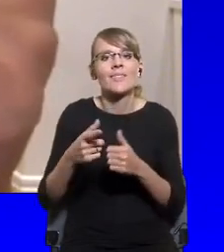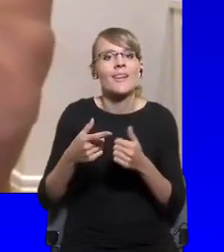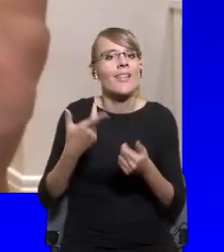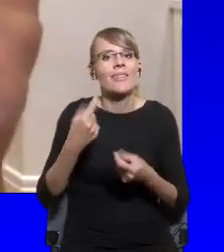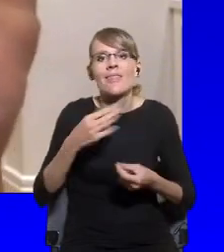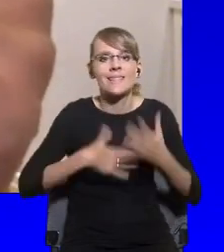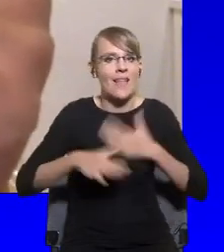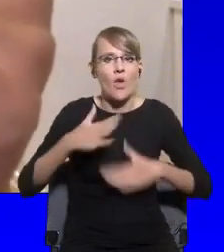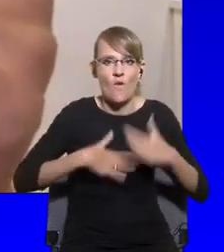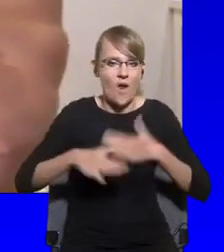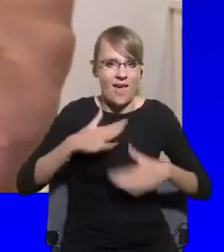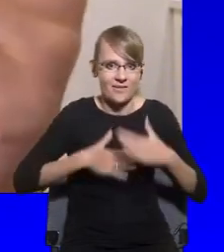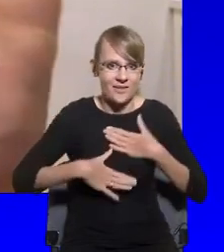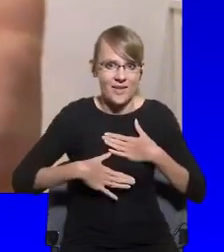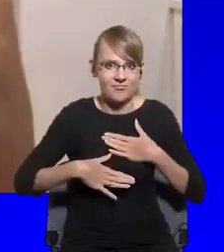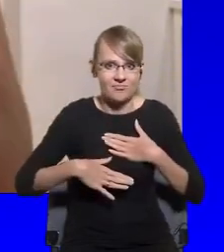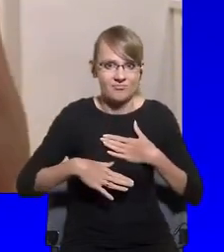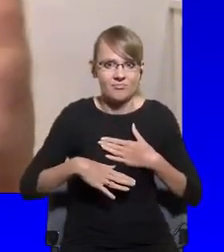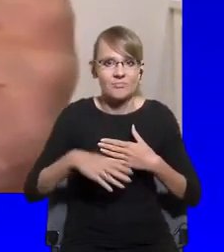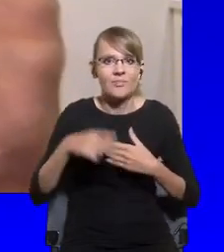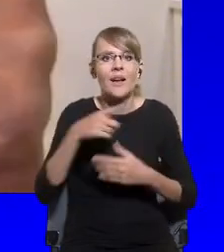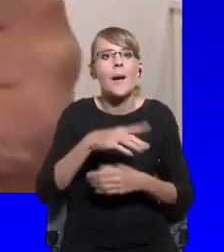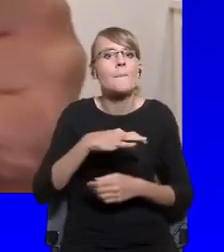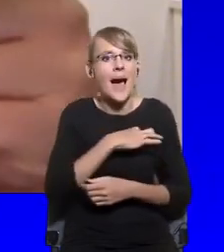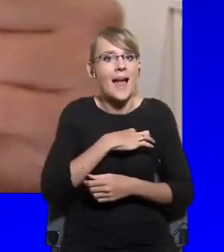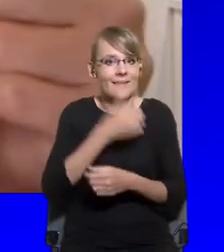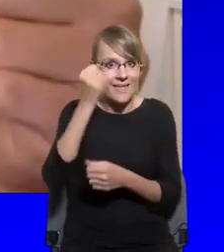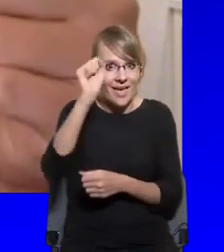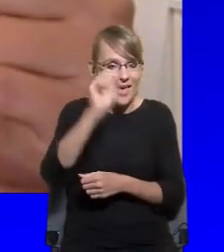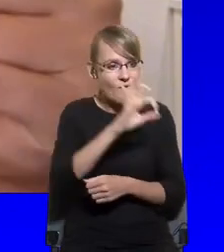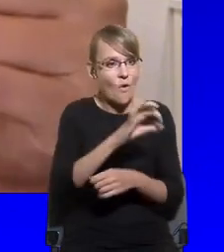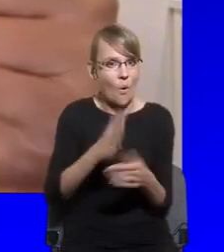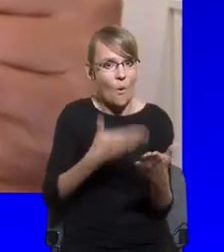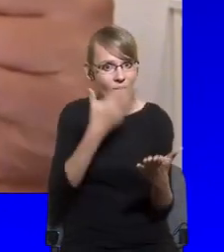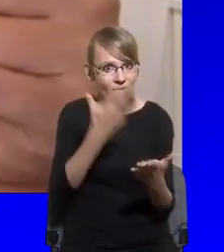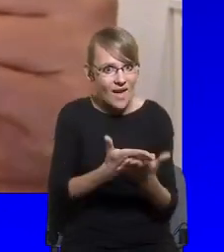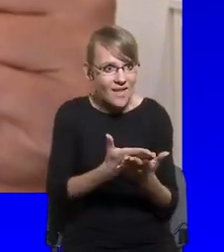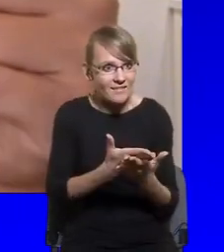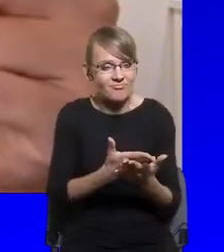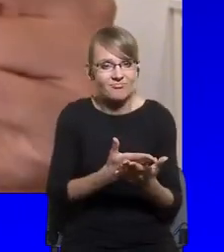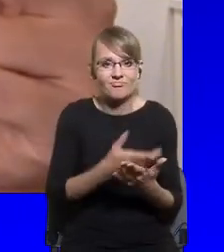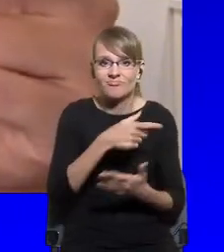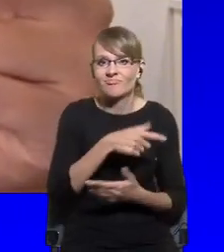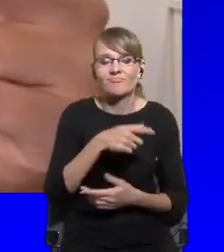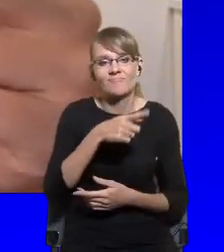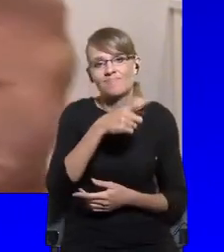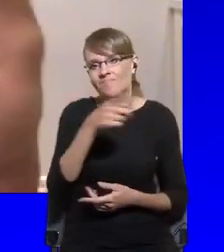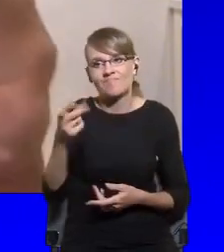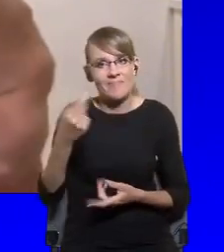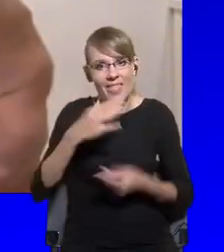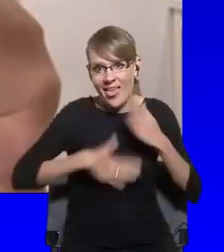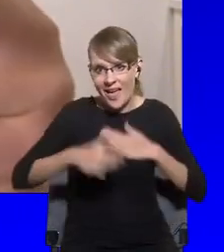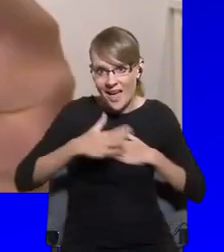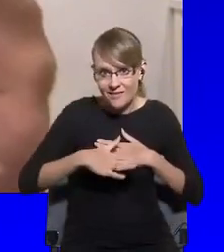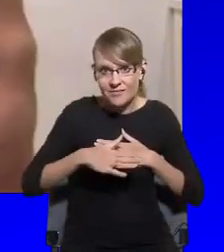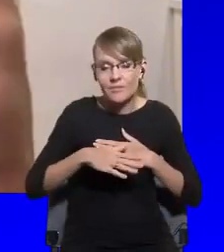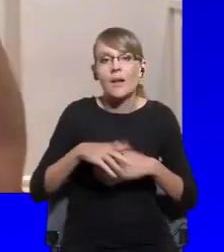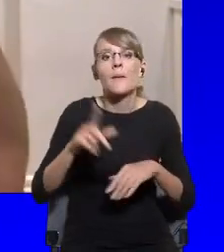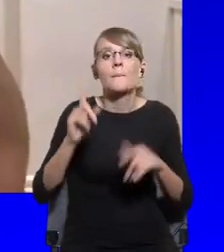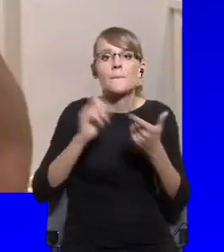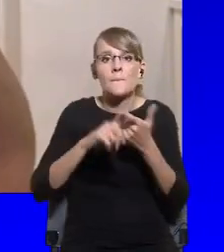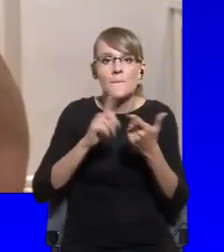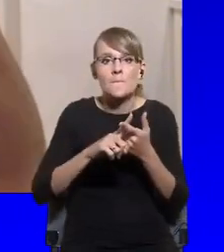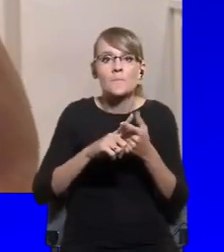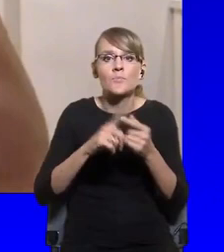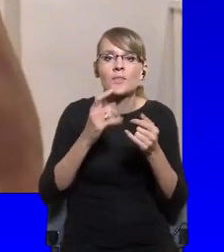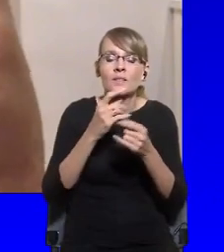democratic parties have on offer. Second is a salience, so an importance of their issues. And thirdly is then that